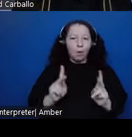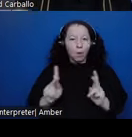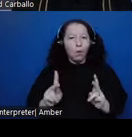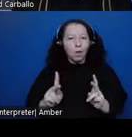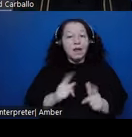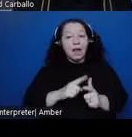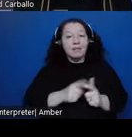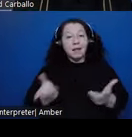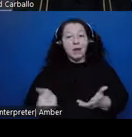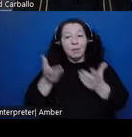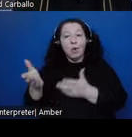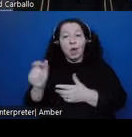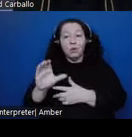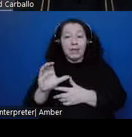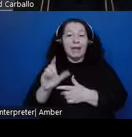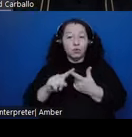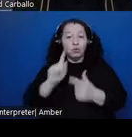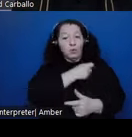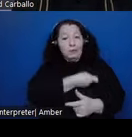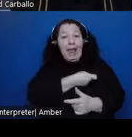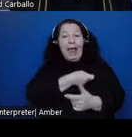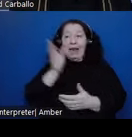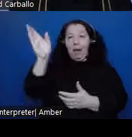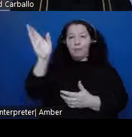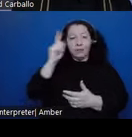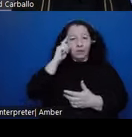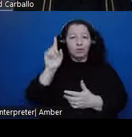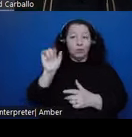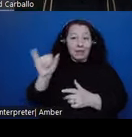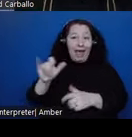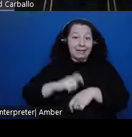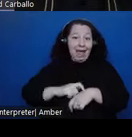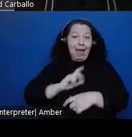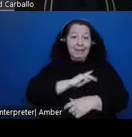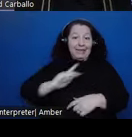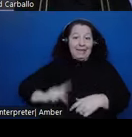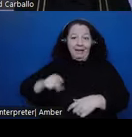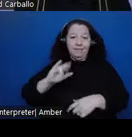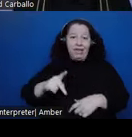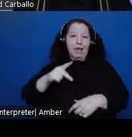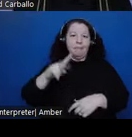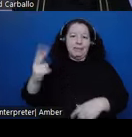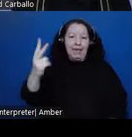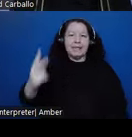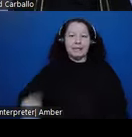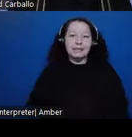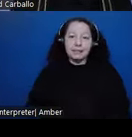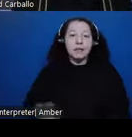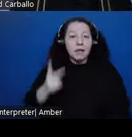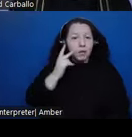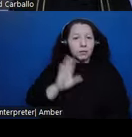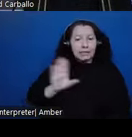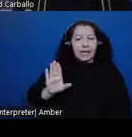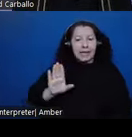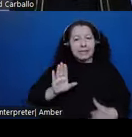the Atlantic to Spain and presented to the then king Philip II. And here you can see his take on these